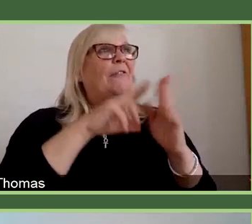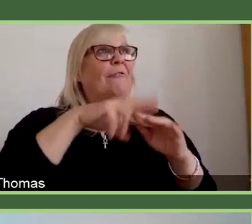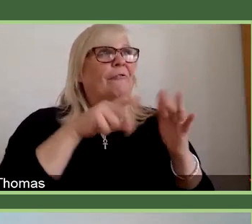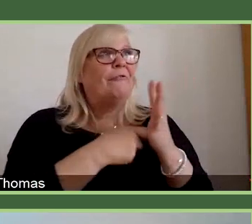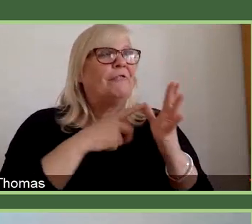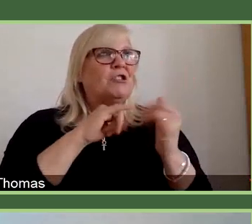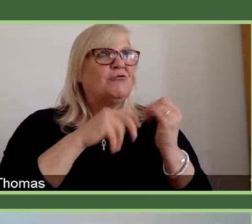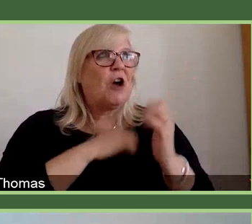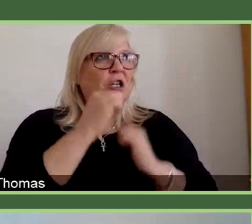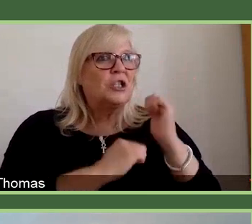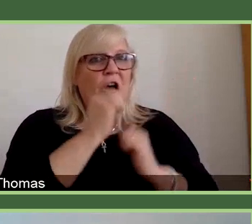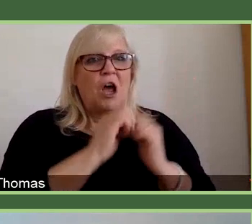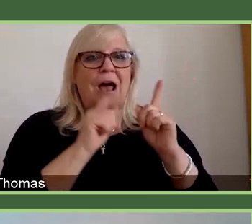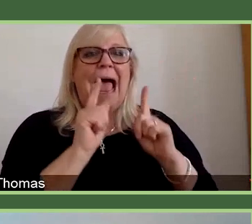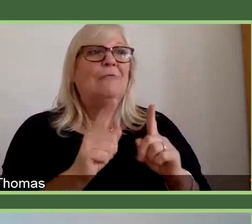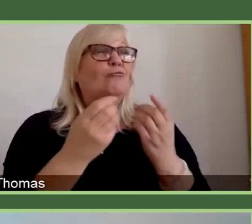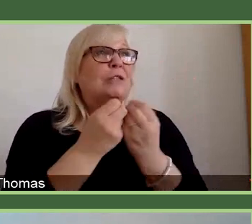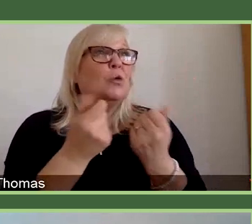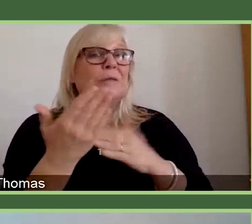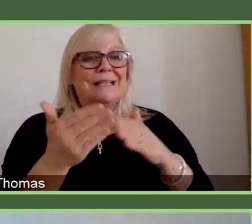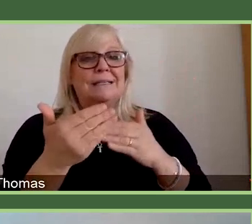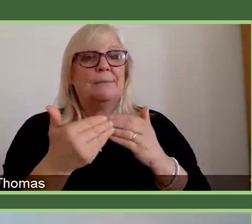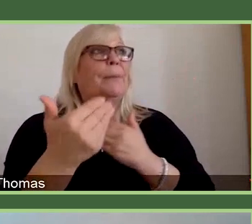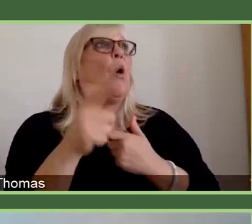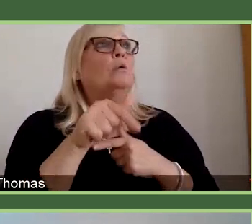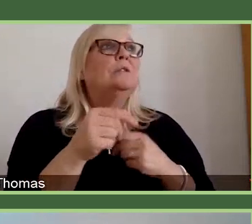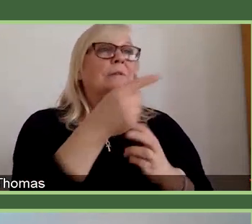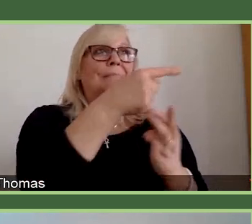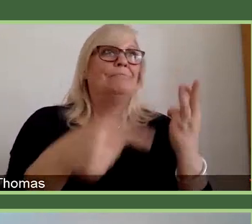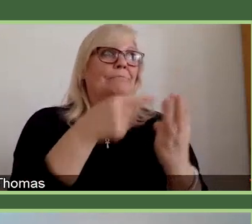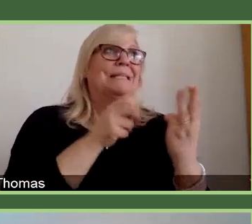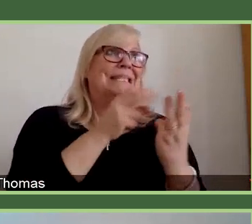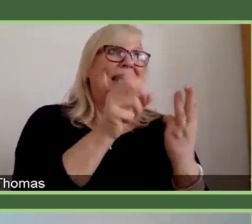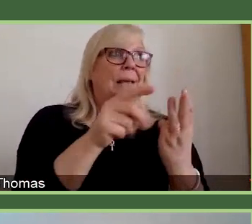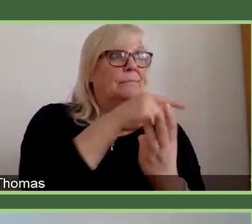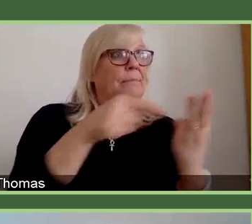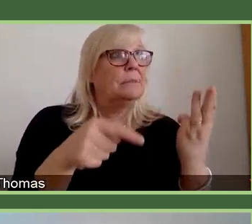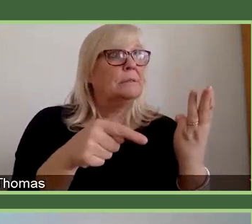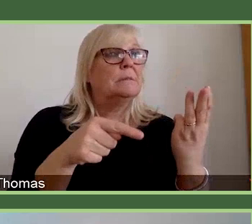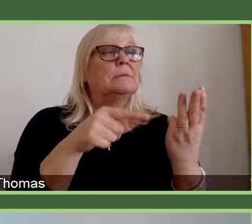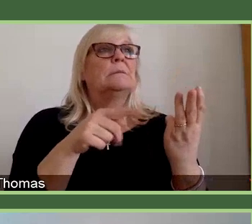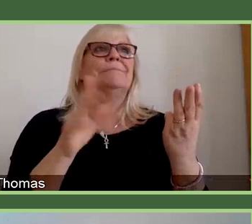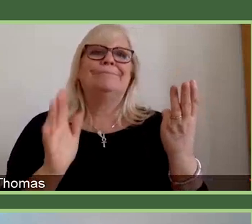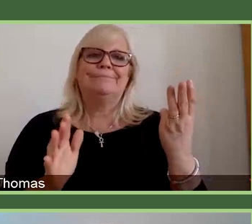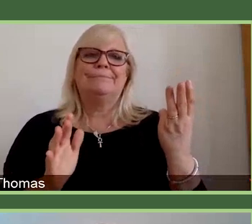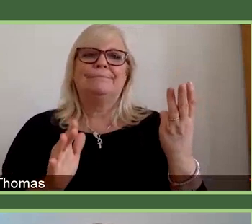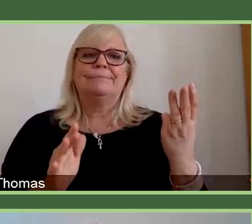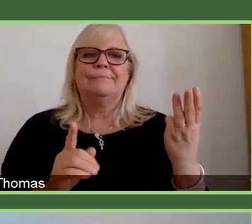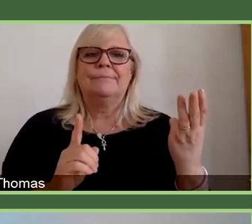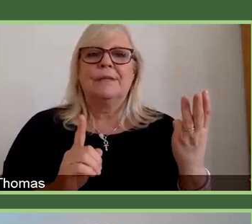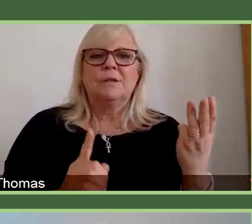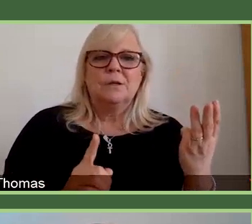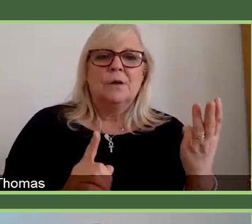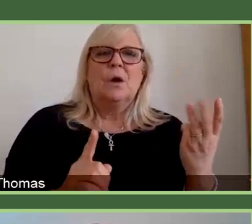that Jim's review highlighted was the importance of resources, as enablers of